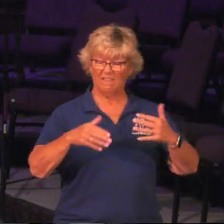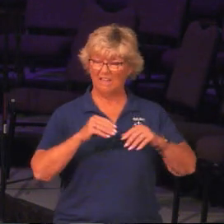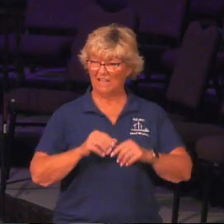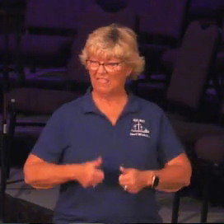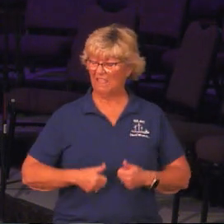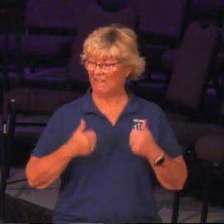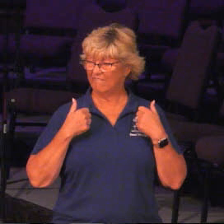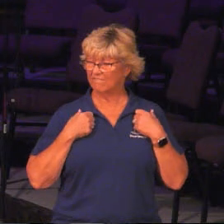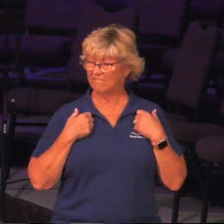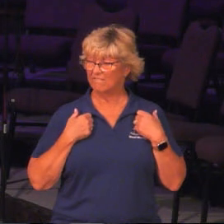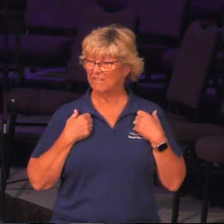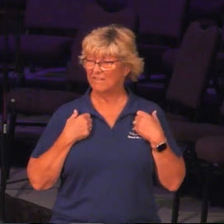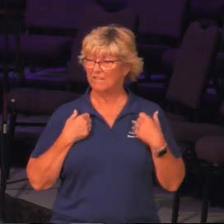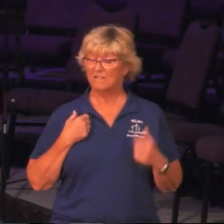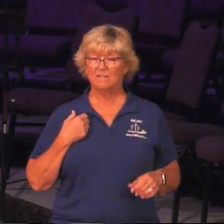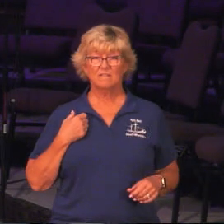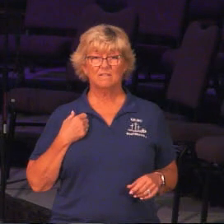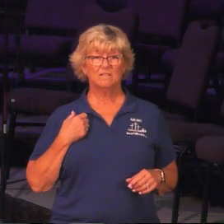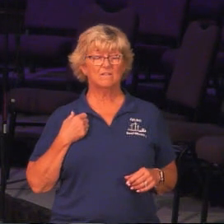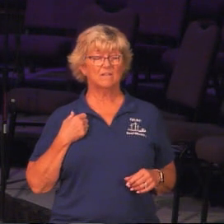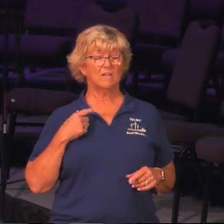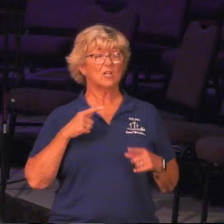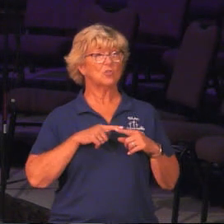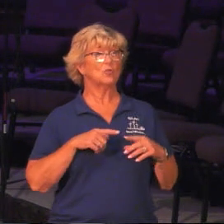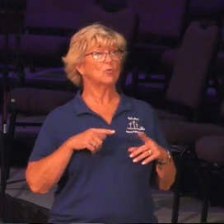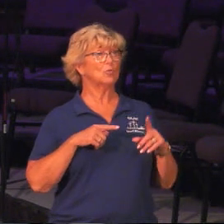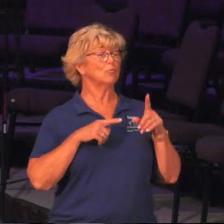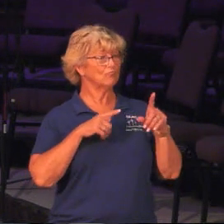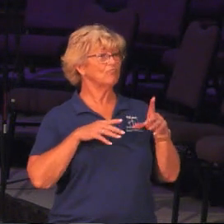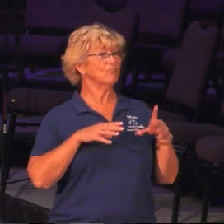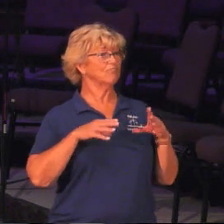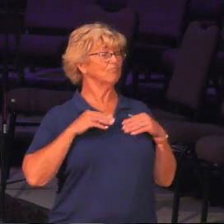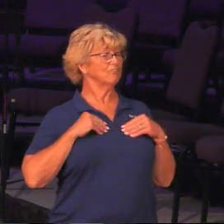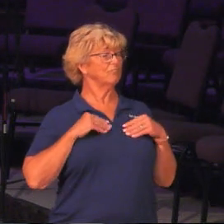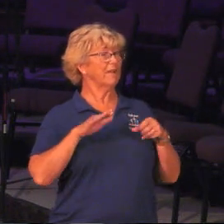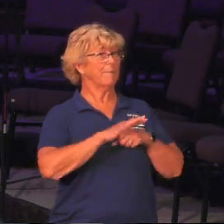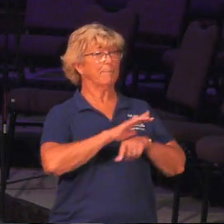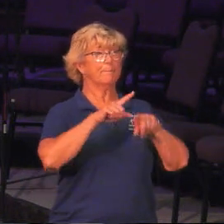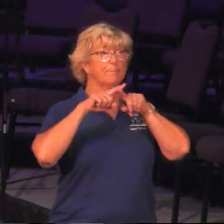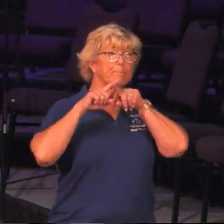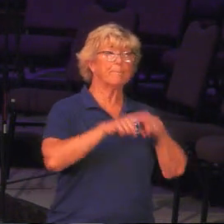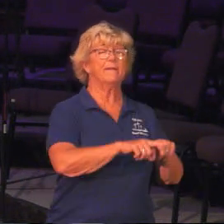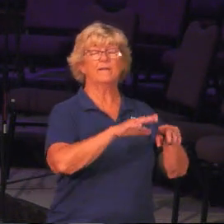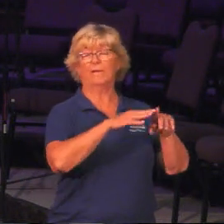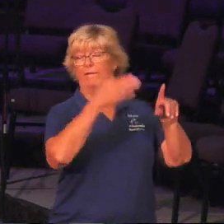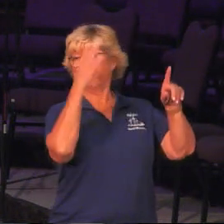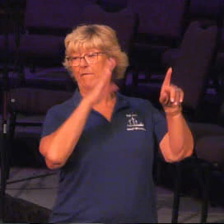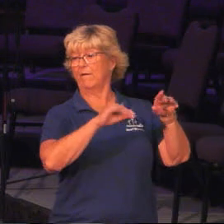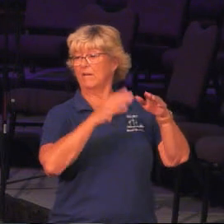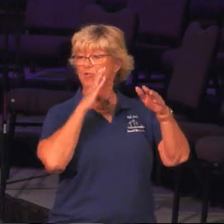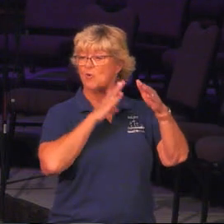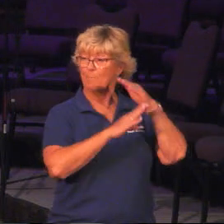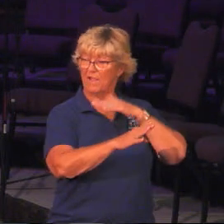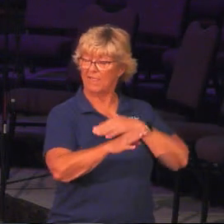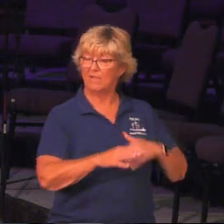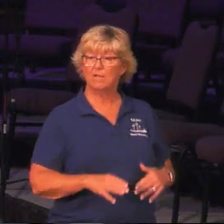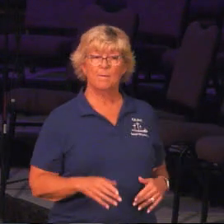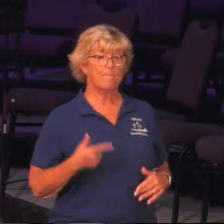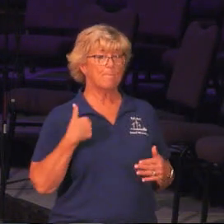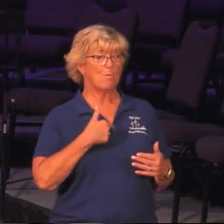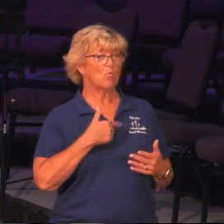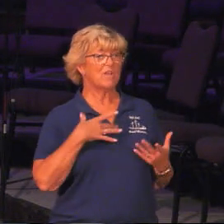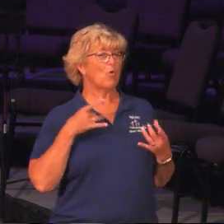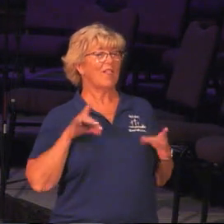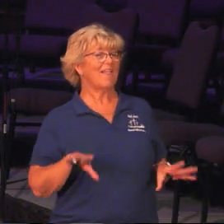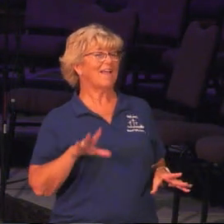mentality to acceptance of complete dependence and humility. But we don't want to be